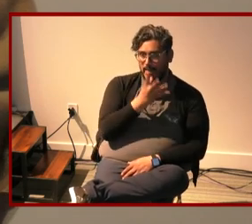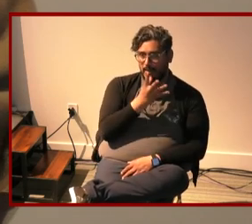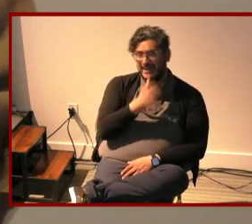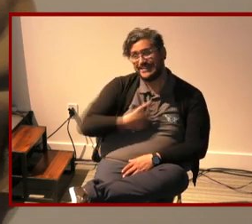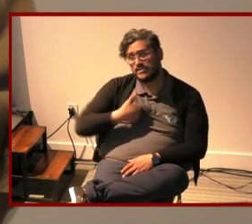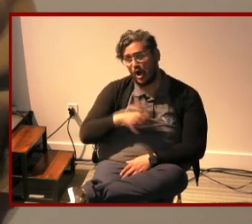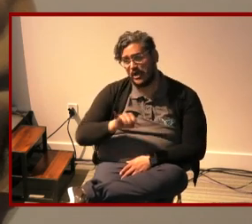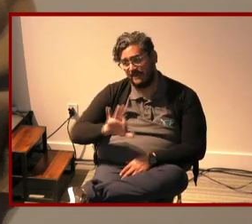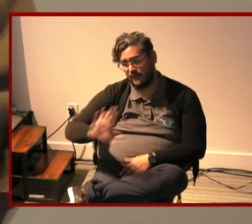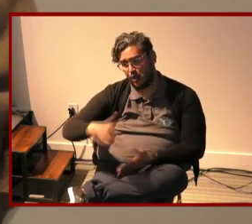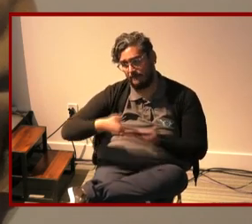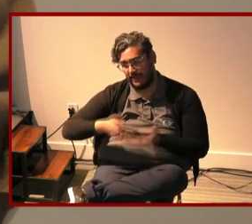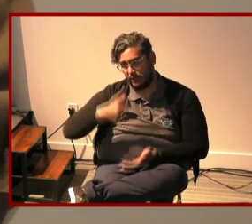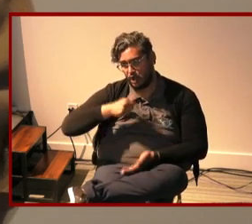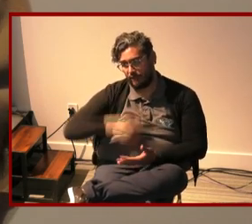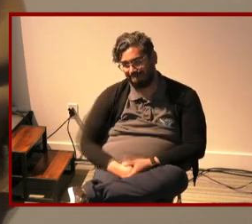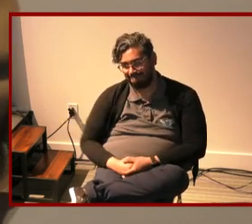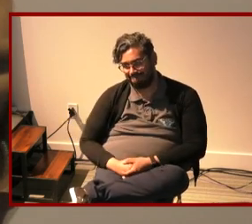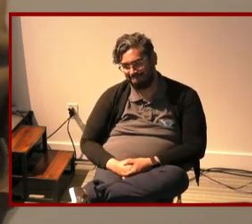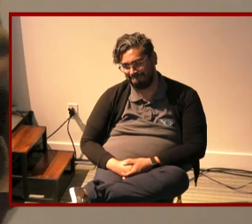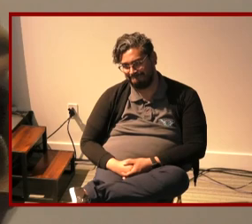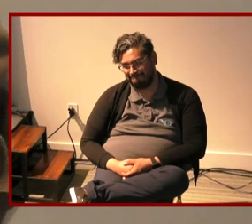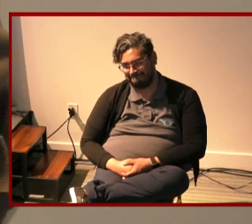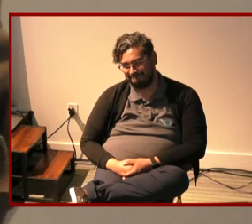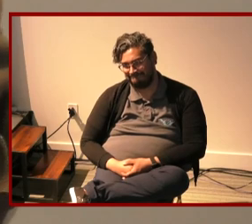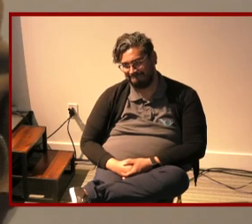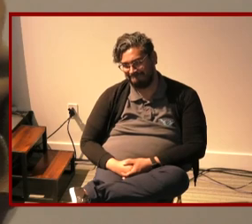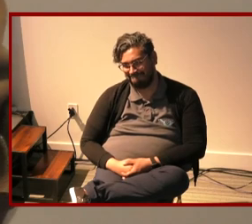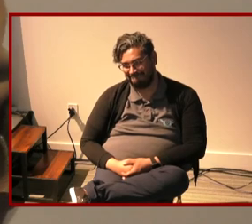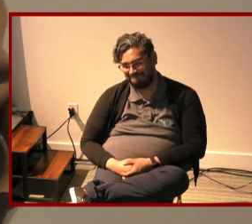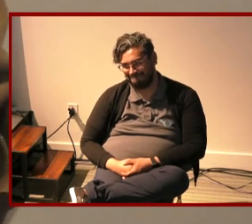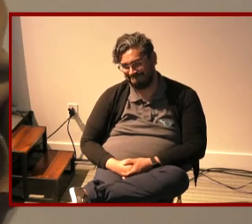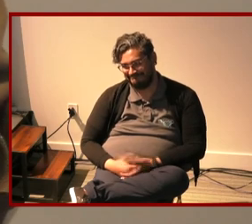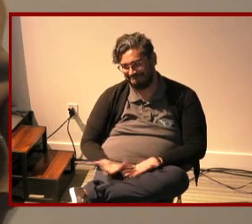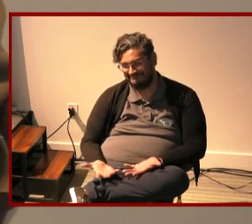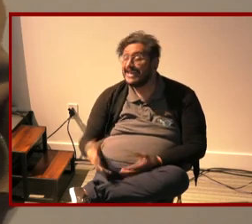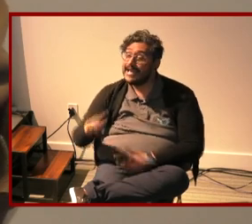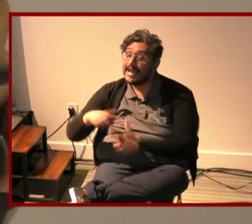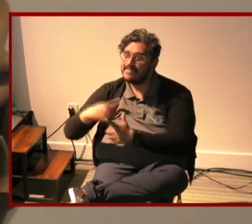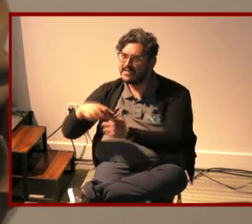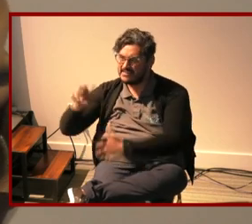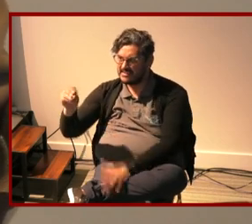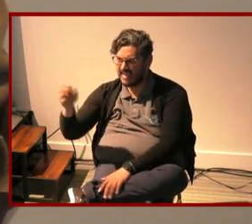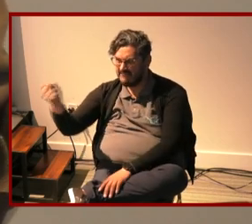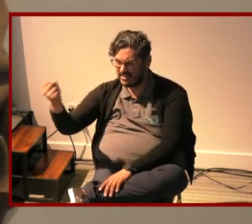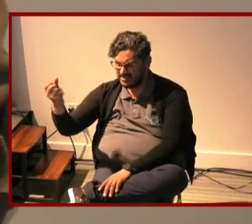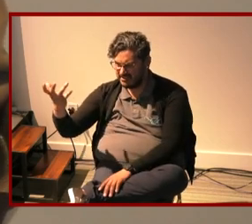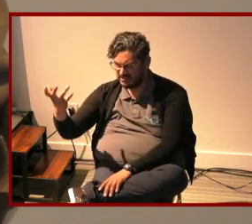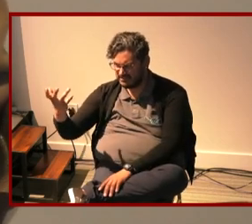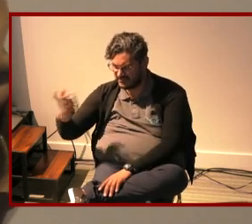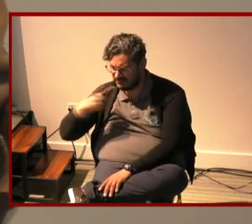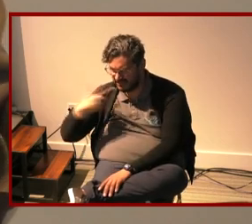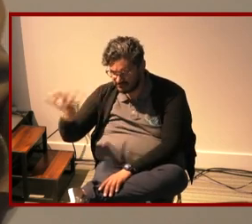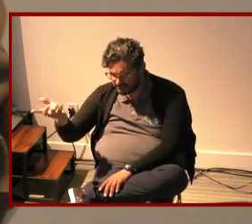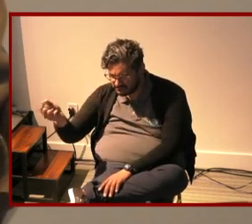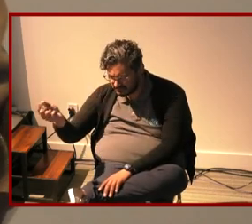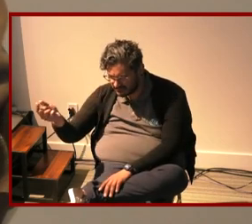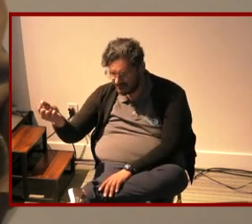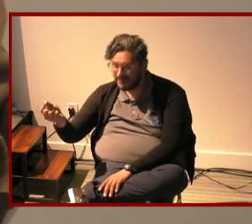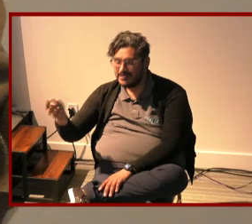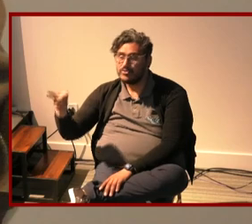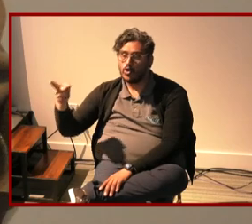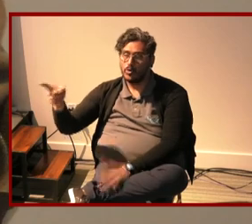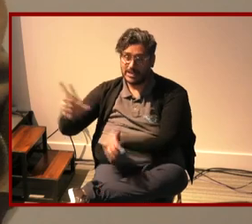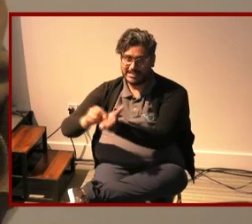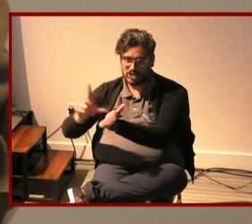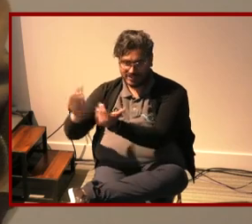and then in the 70s gloria steinem takes him to task and so then in the editions after that he alternates between he